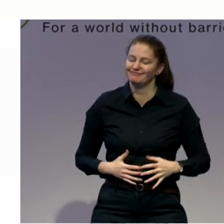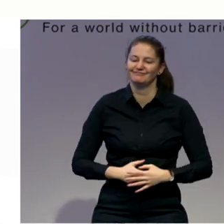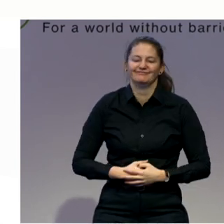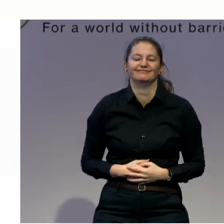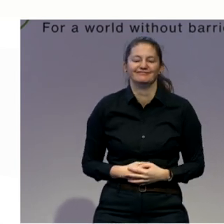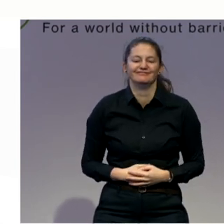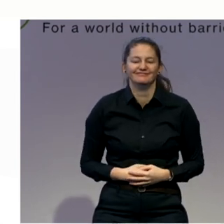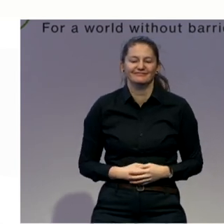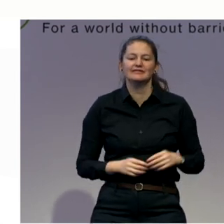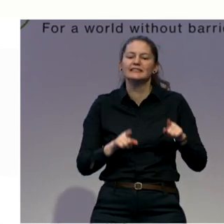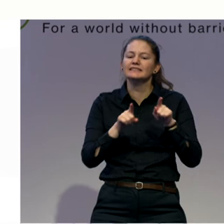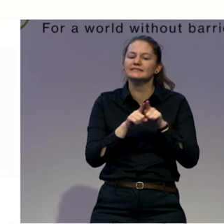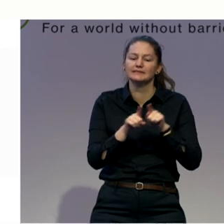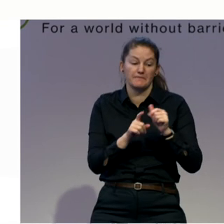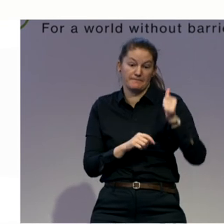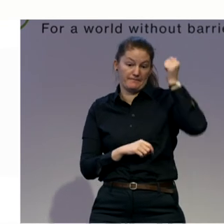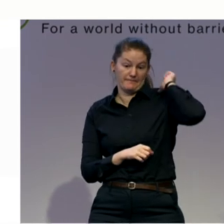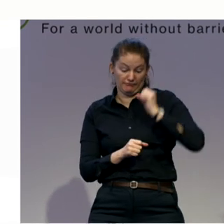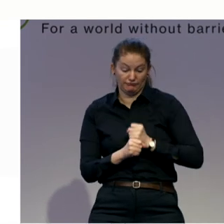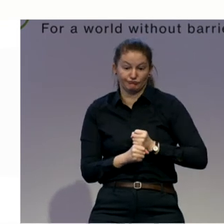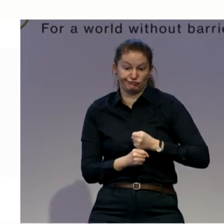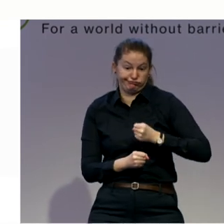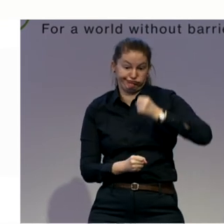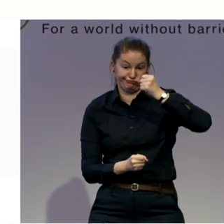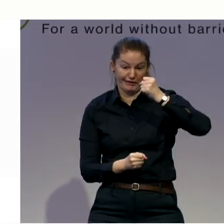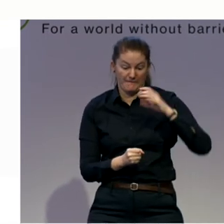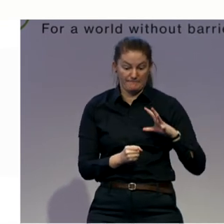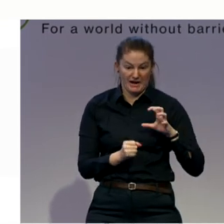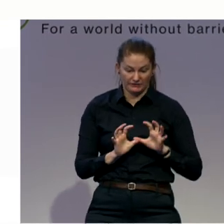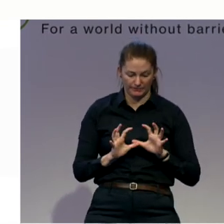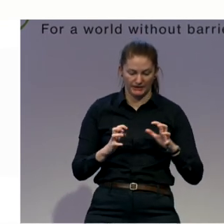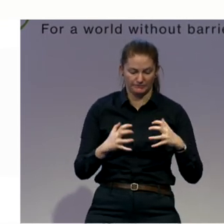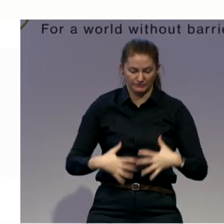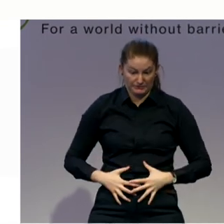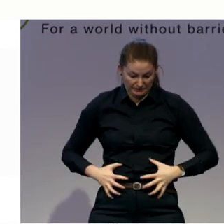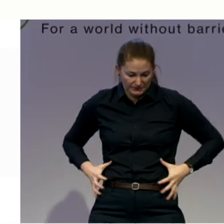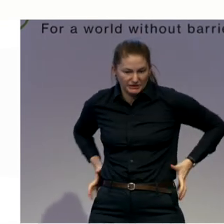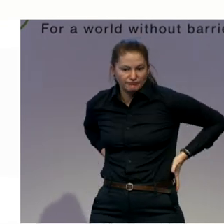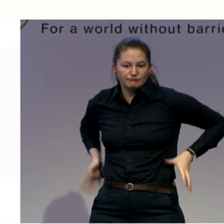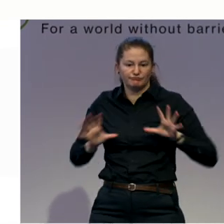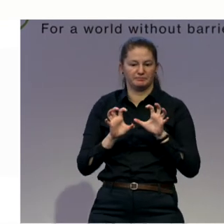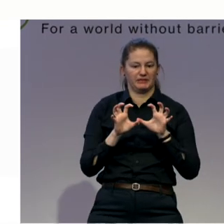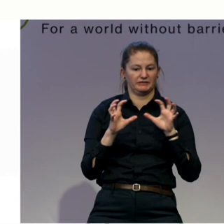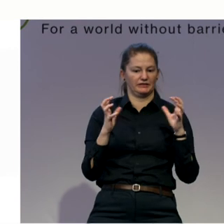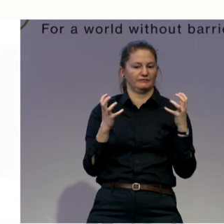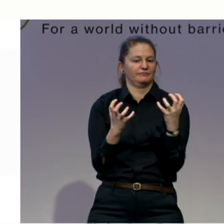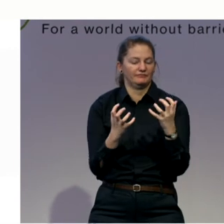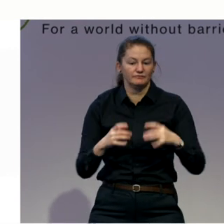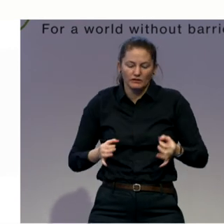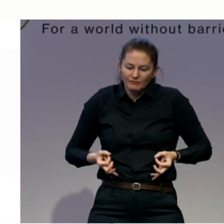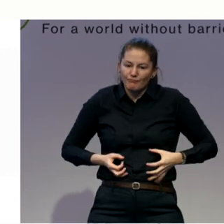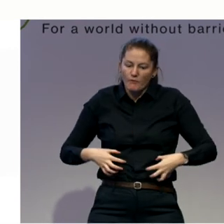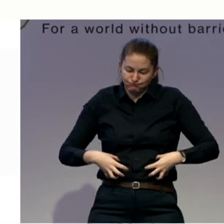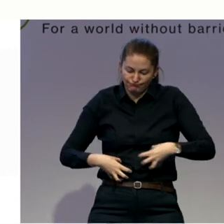muscles. As you engage your core, you can get some support for your lumbar spine. This is